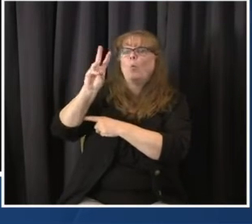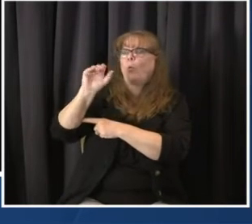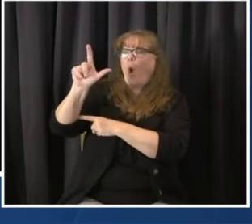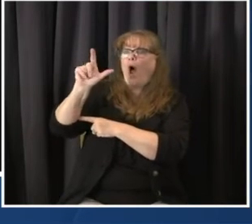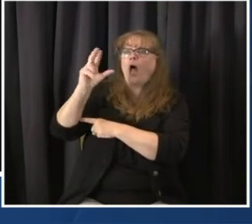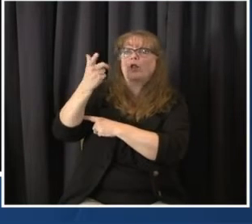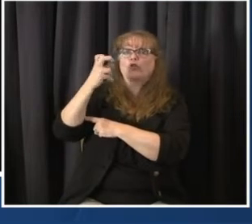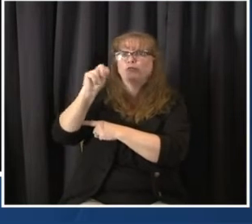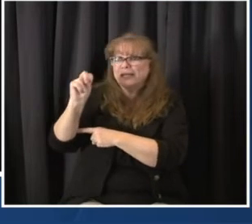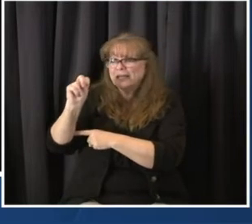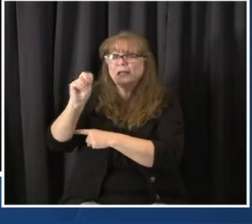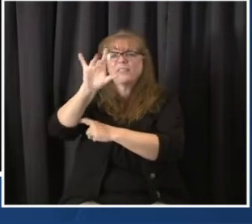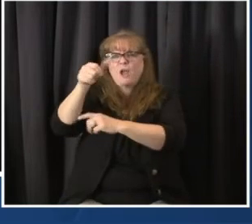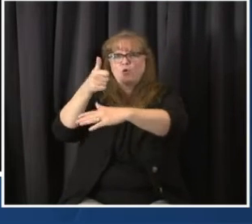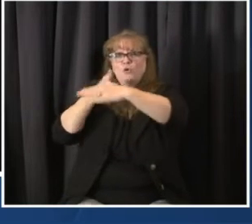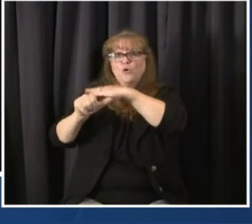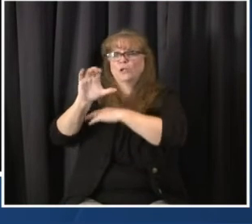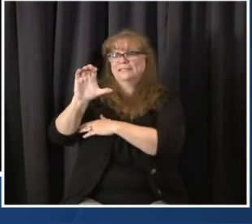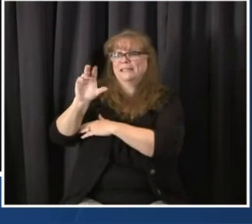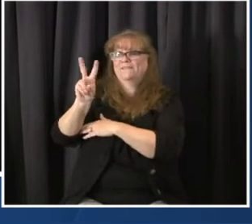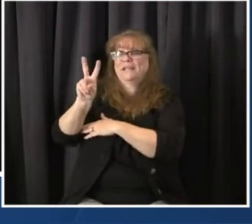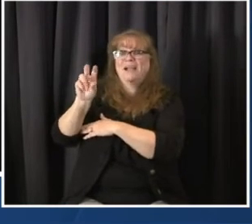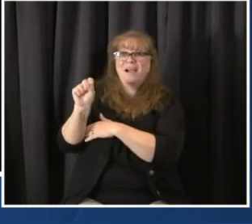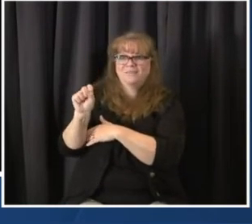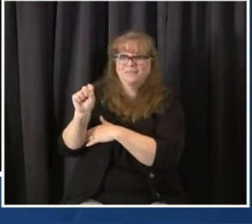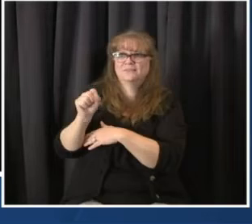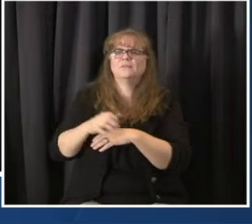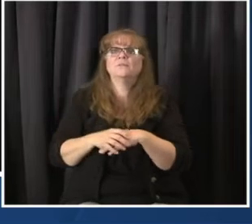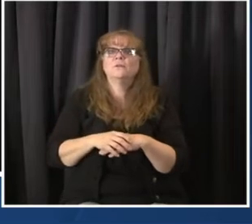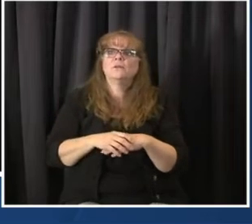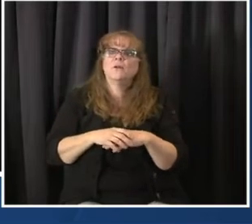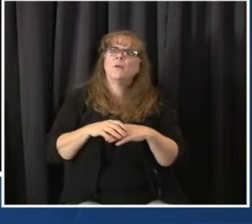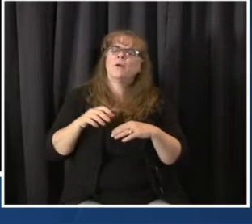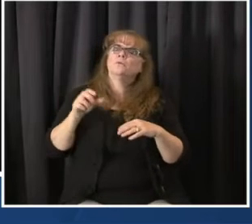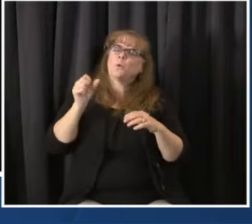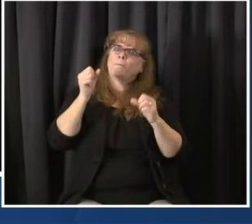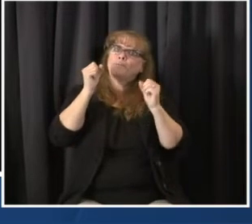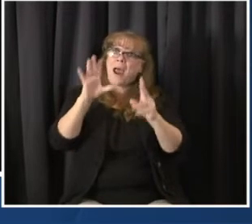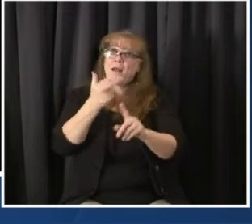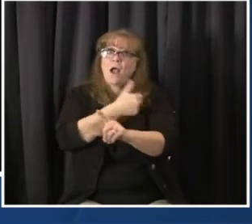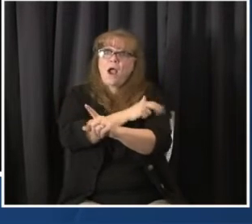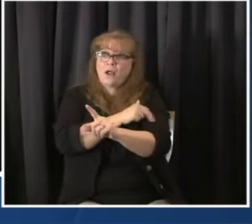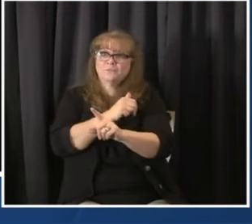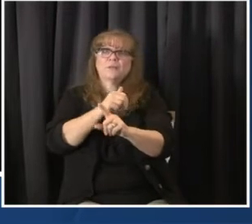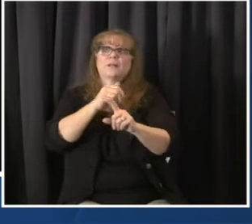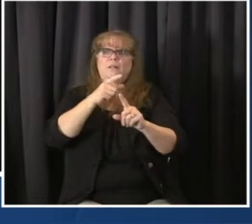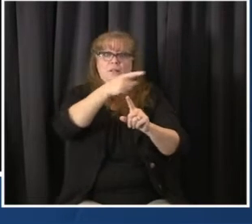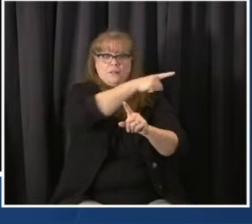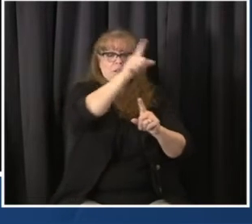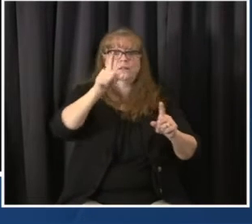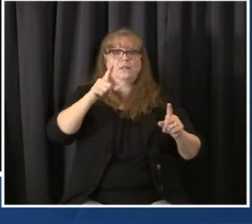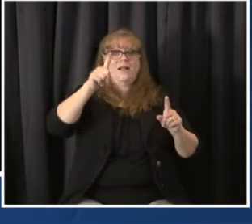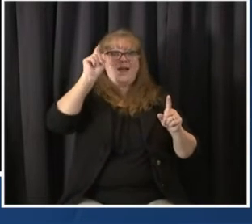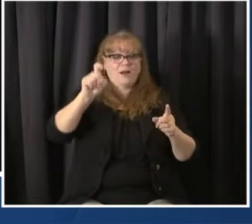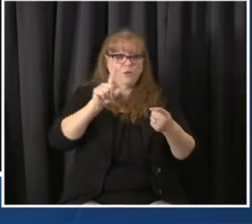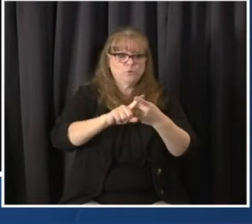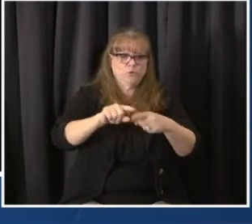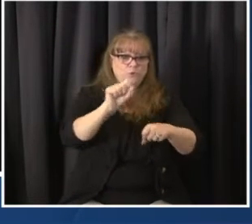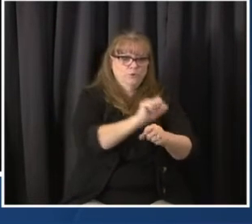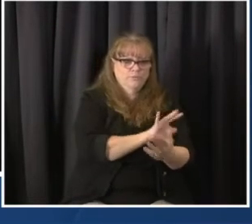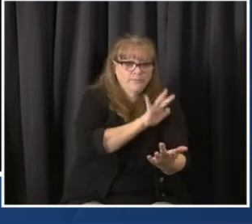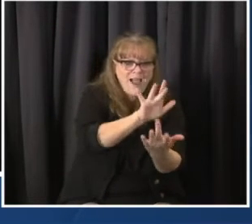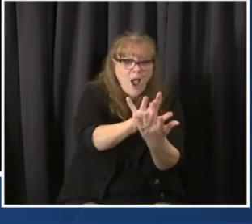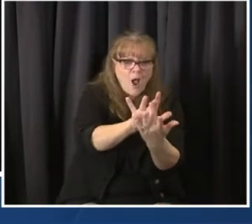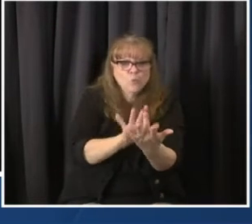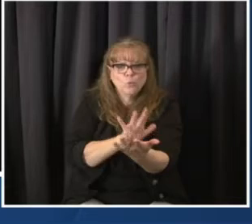state right now are doing outreach to 70 and up Coloradans right now. So if you get a phone call or an